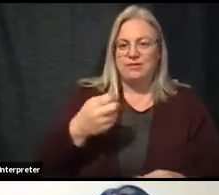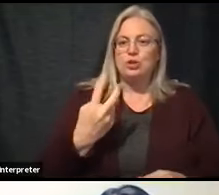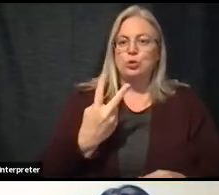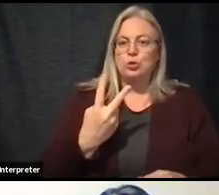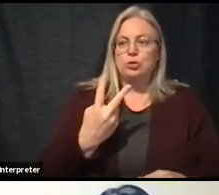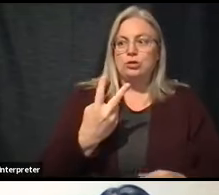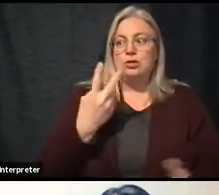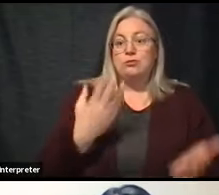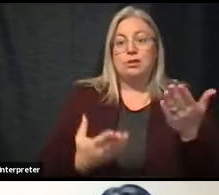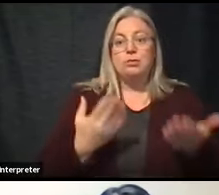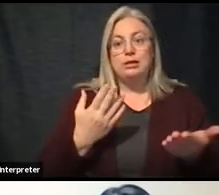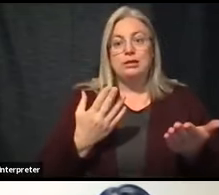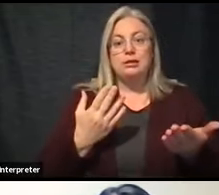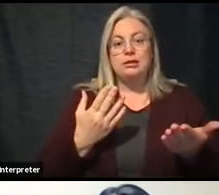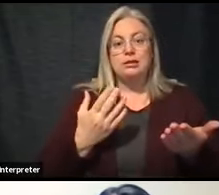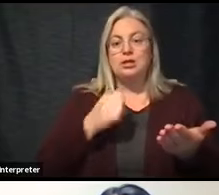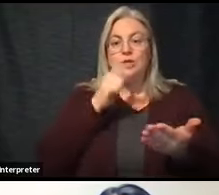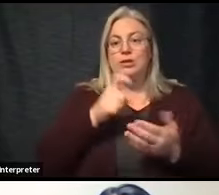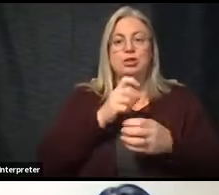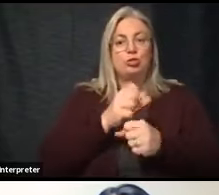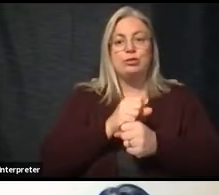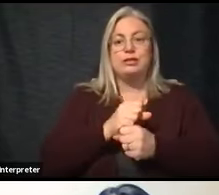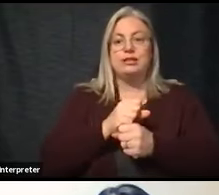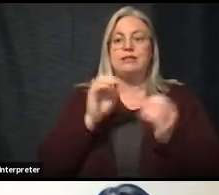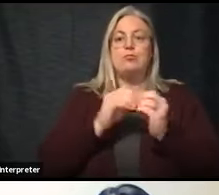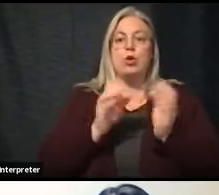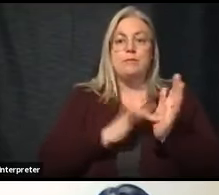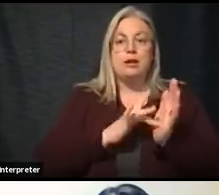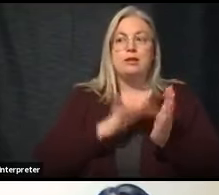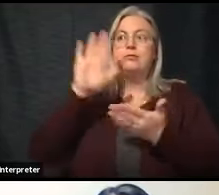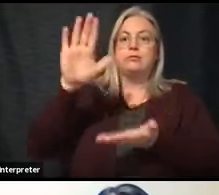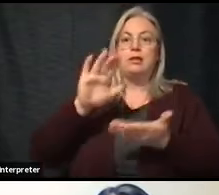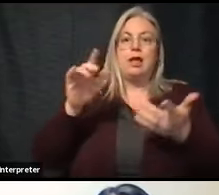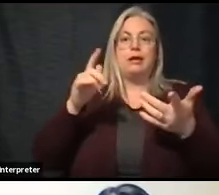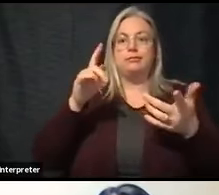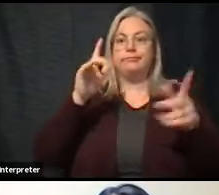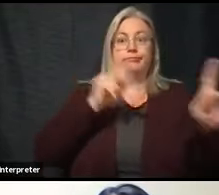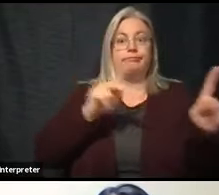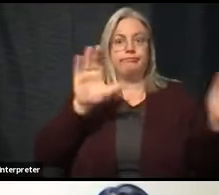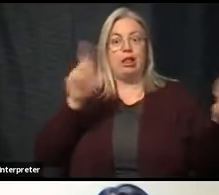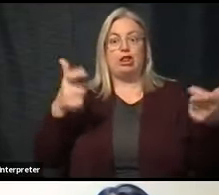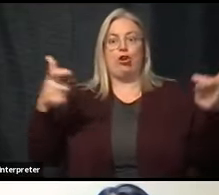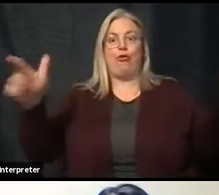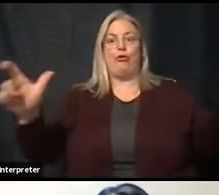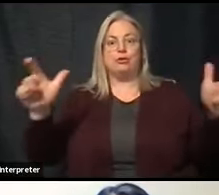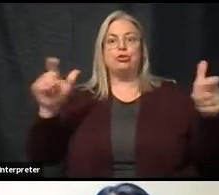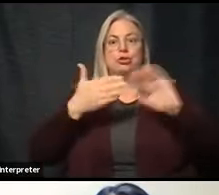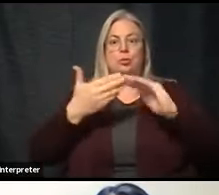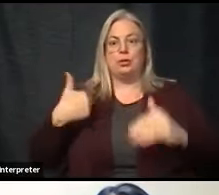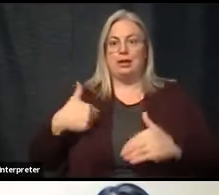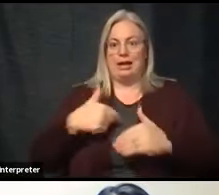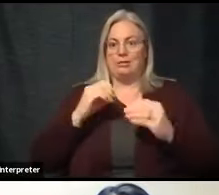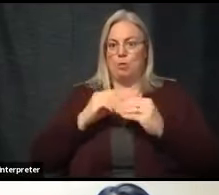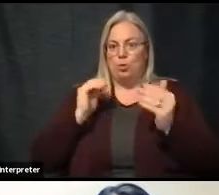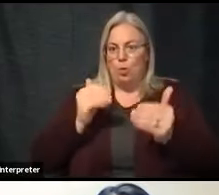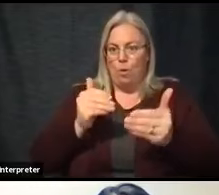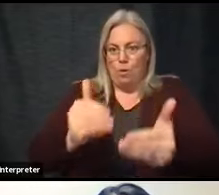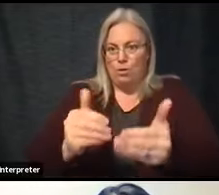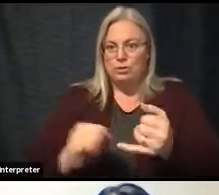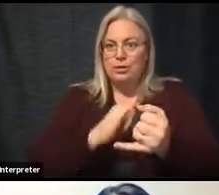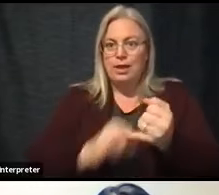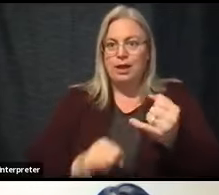not need to receive allocation until larger communities like ours get closer to the end. So if that means